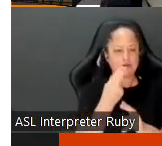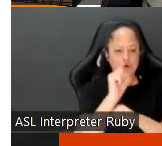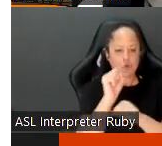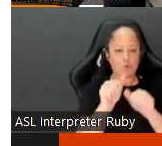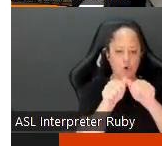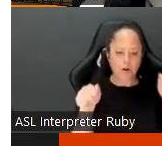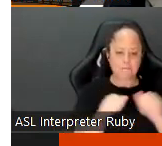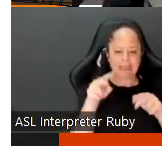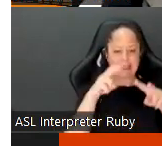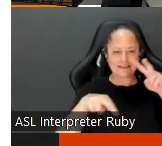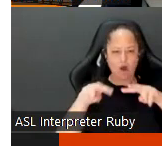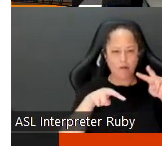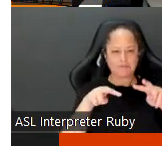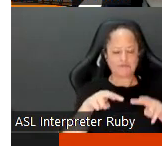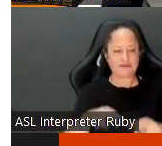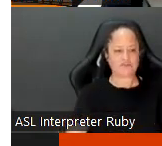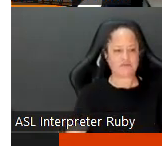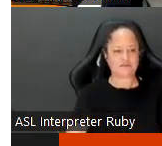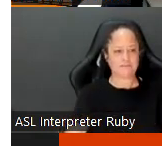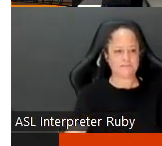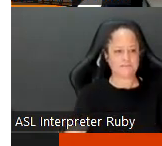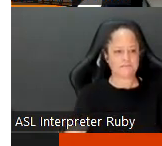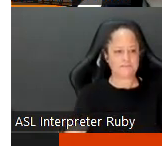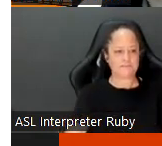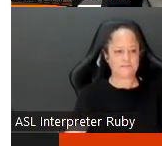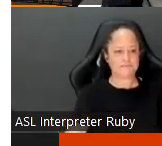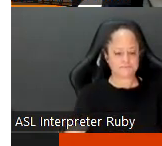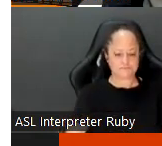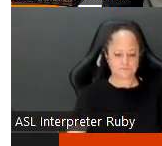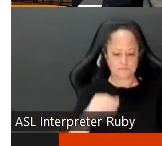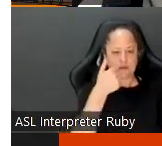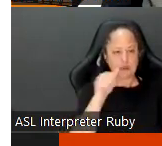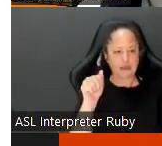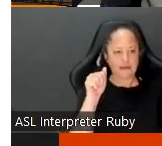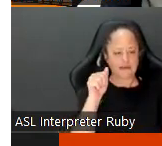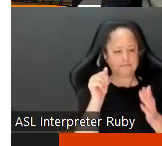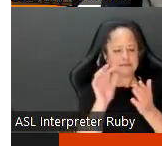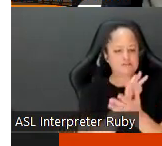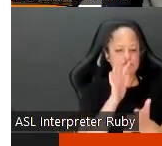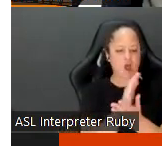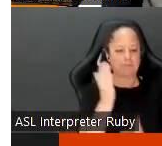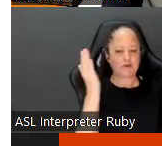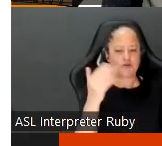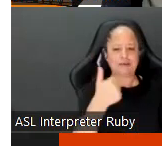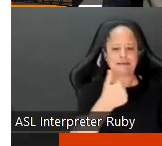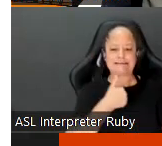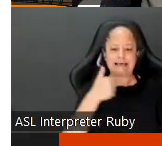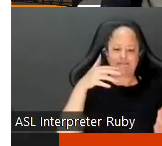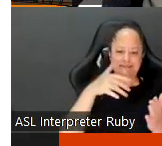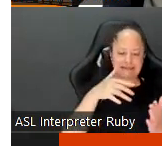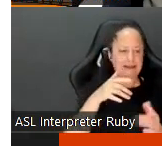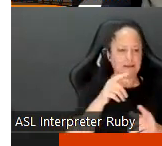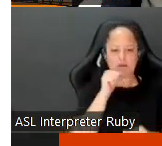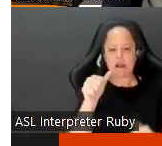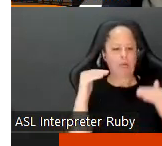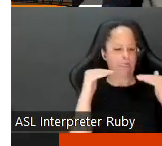observations and um any of these documents they turn in like self-study um but also